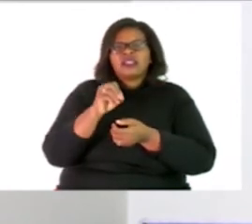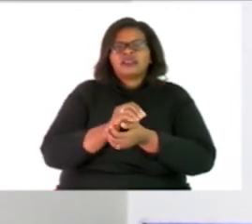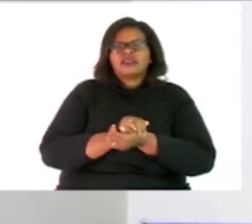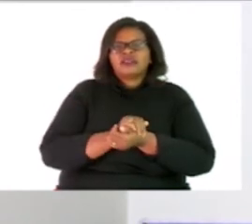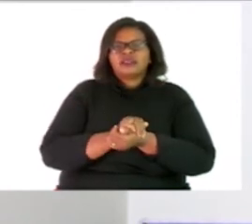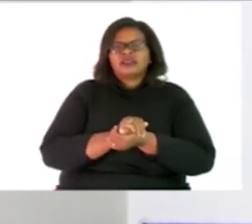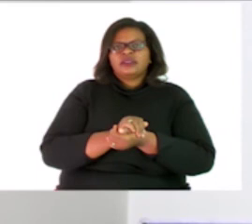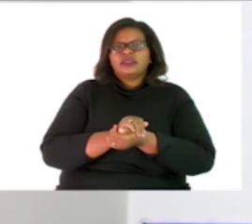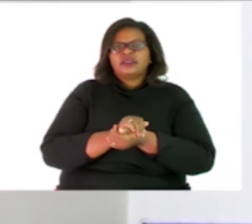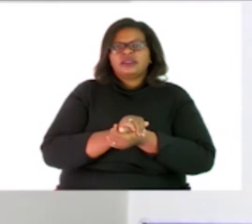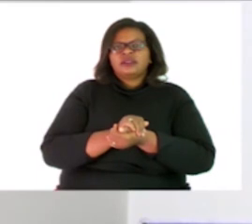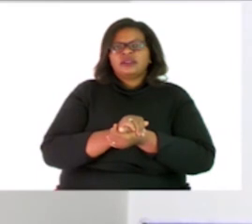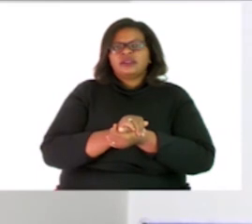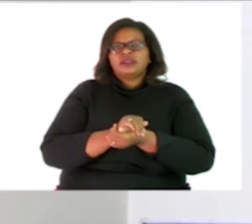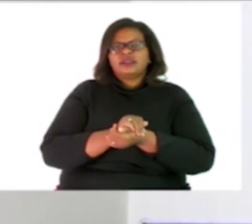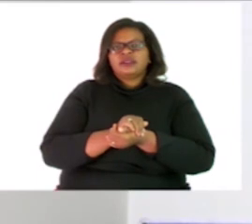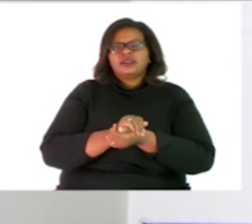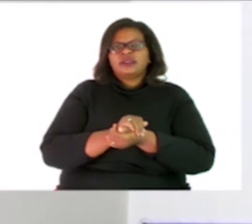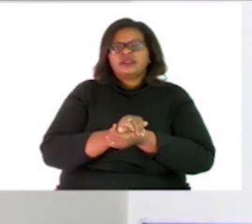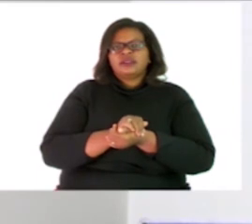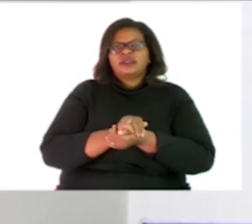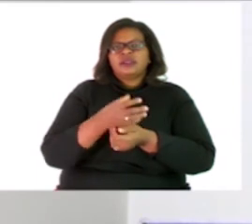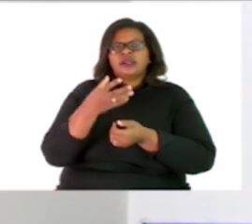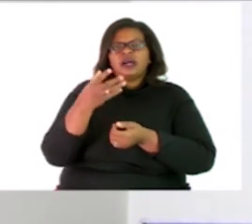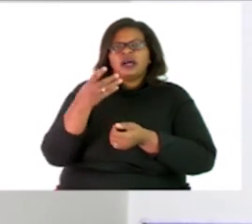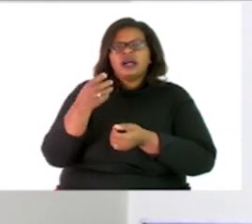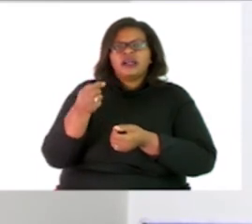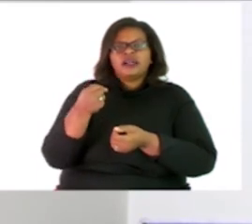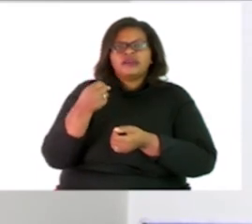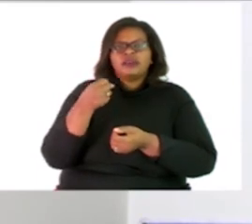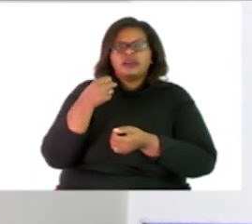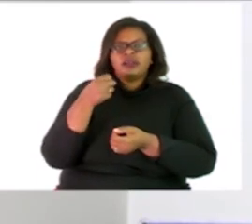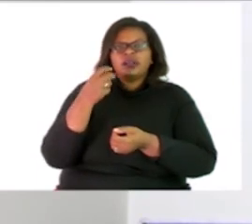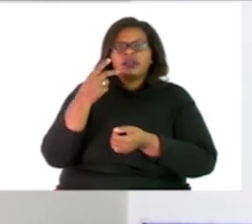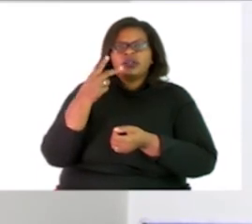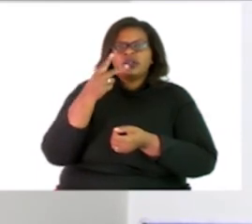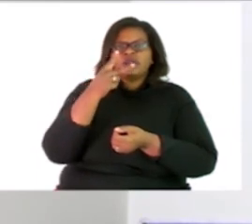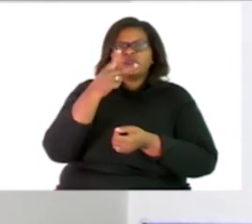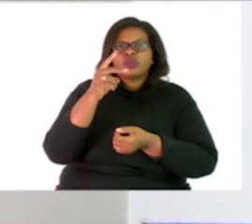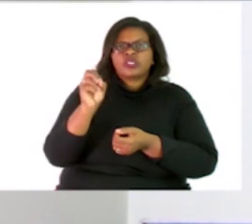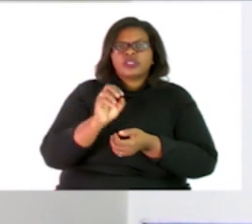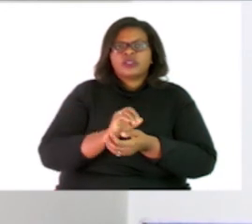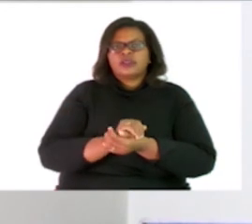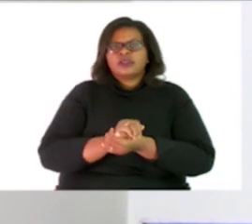So what is common I have 10 I have 20